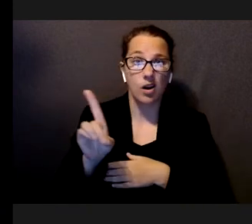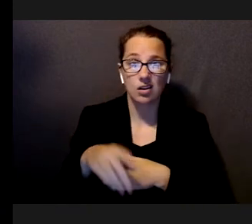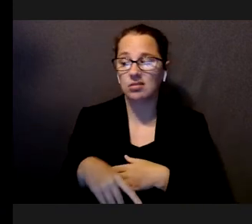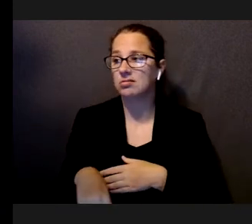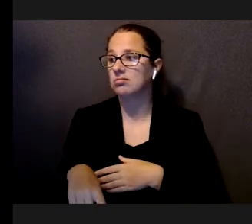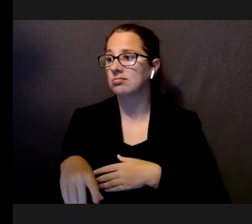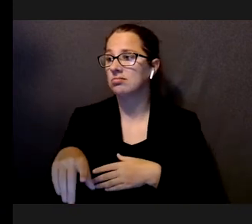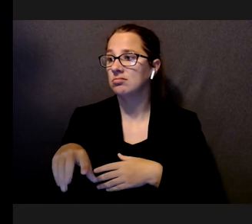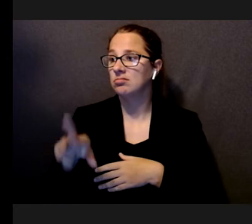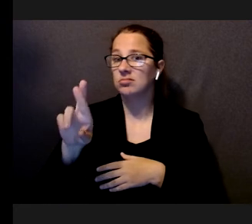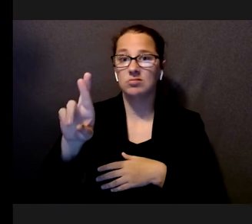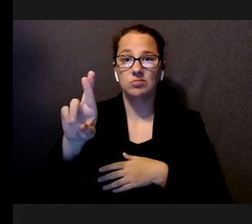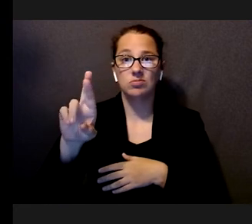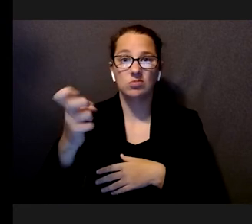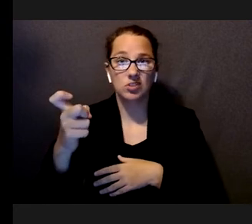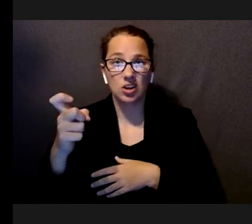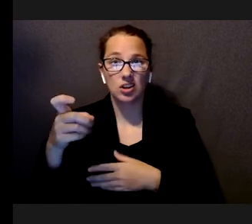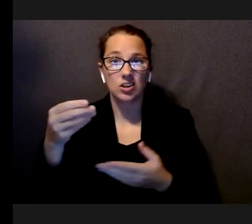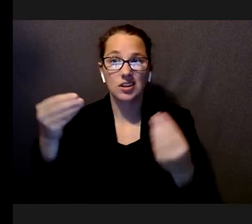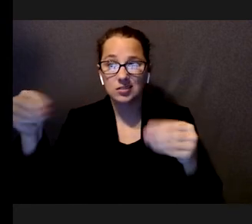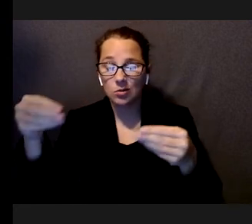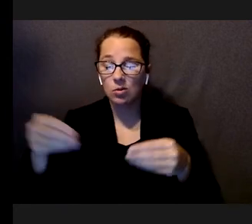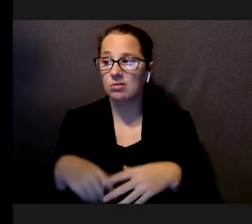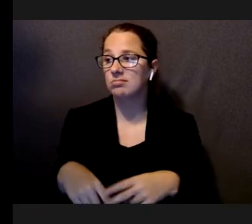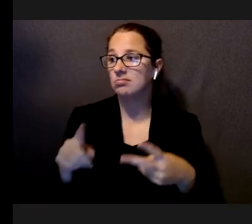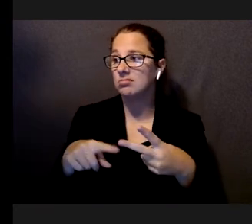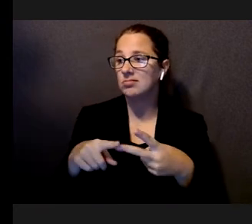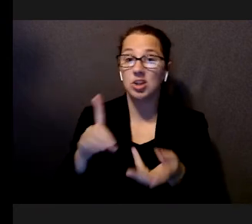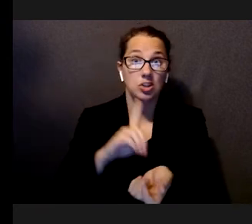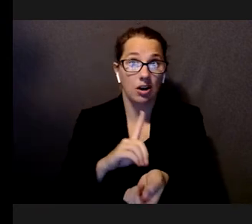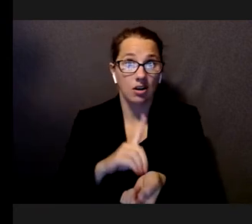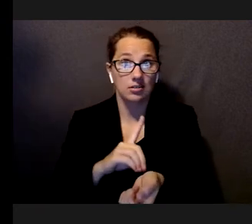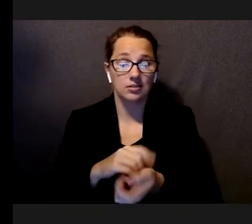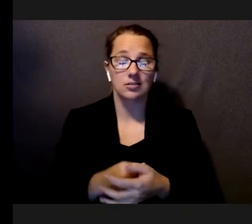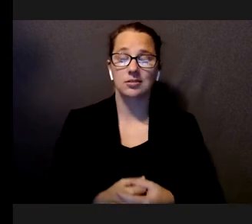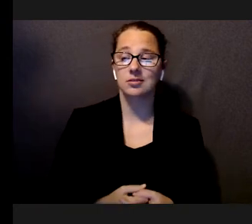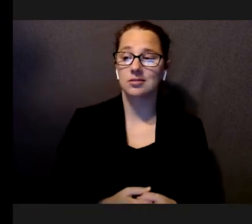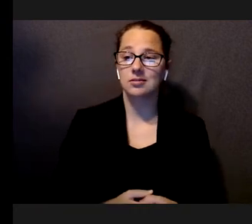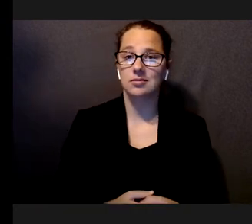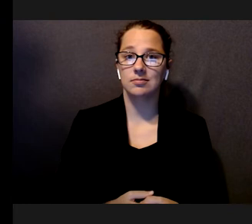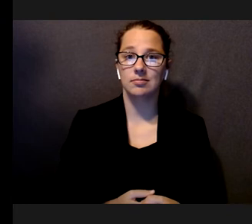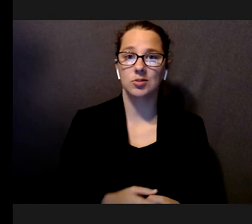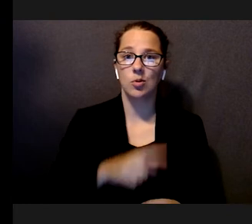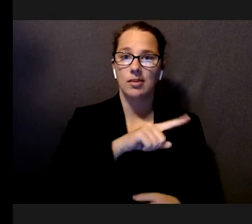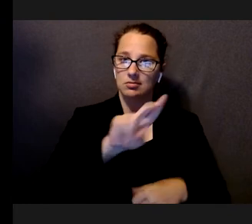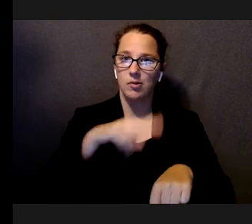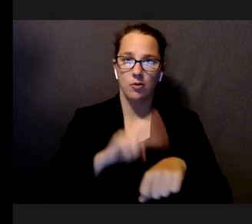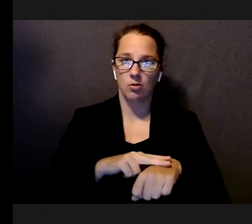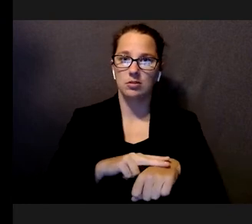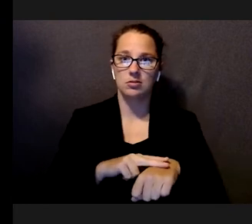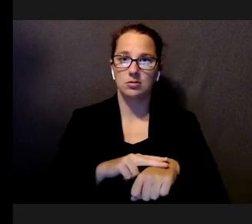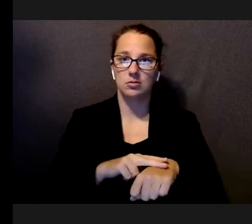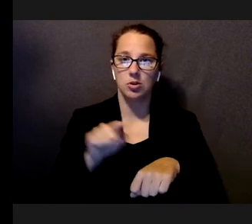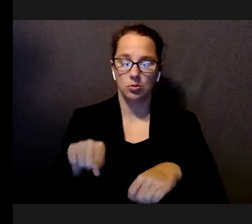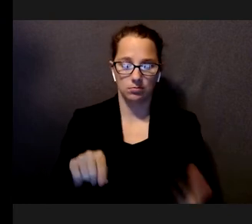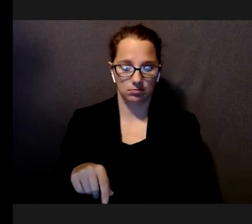that specifically cater to people with low vision. So, of course, this magnifies content